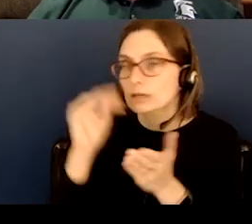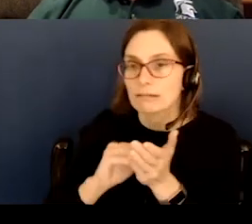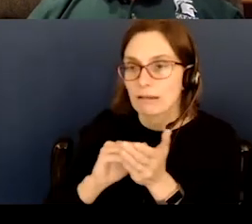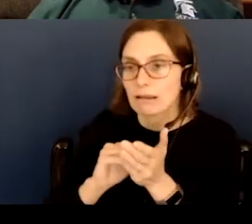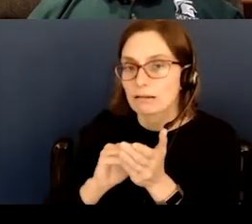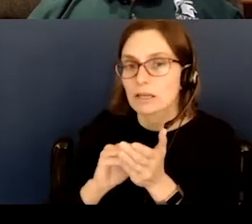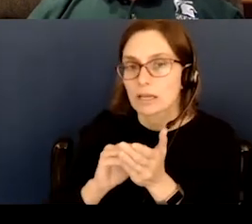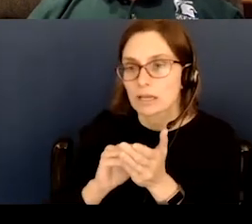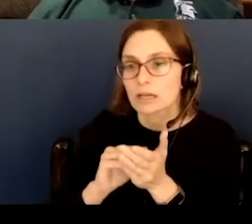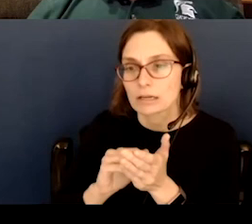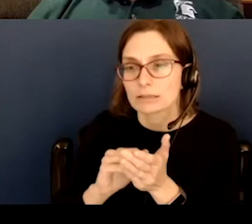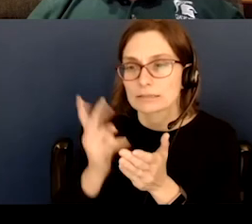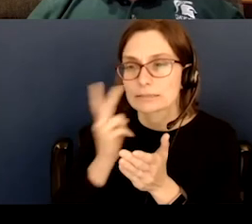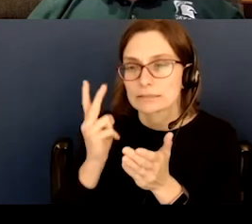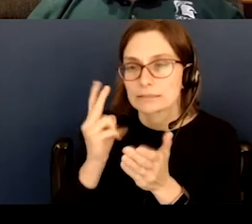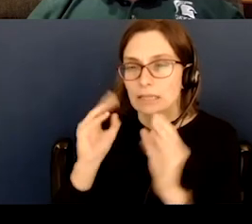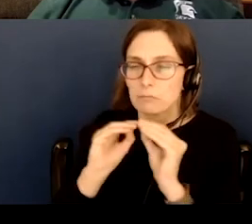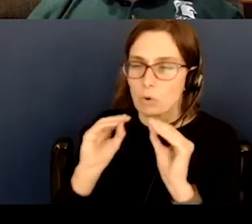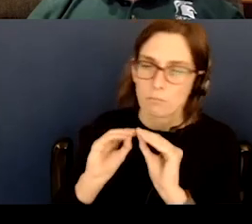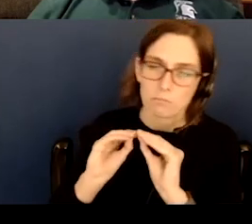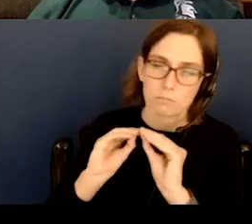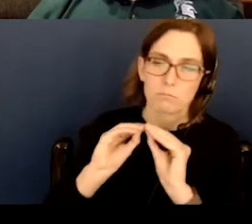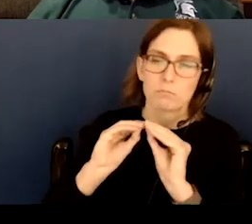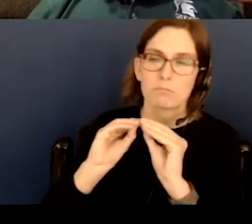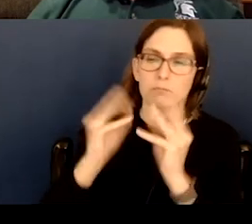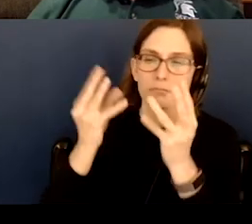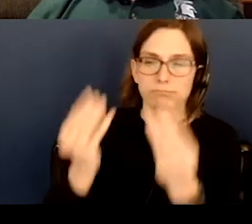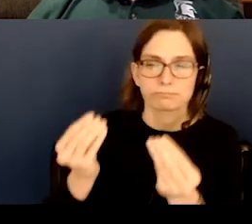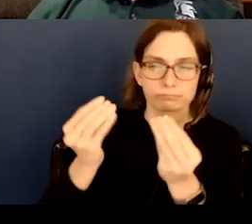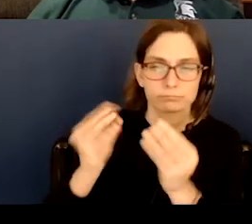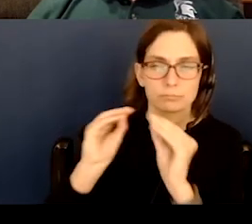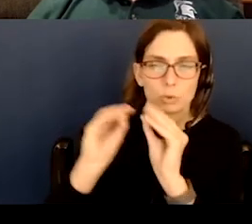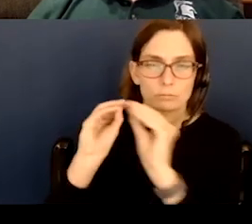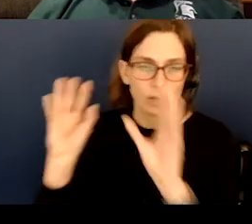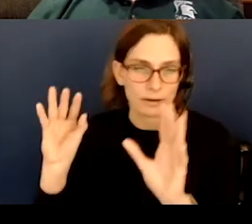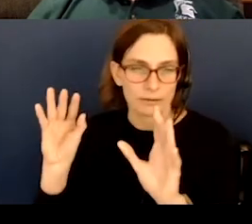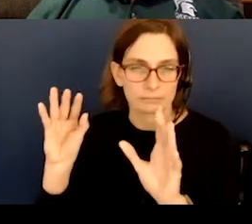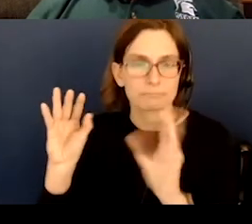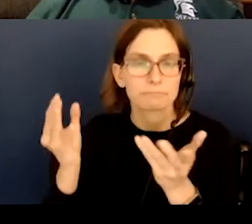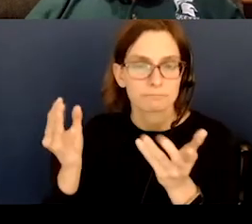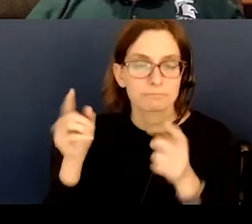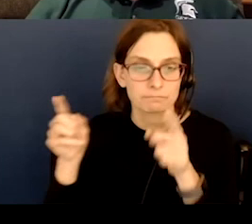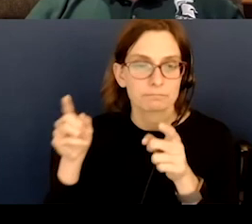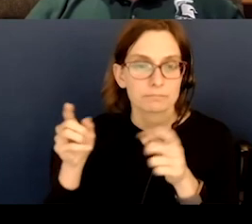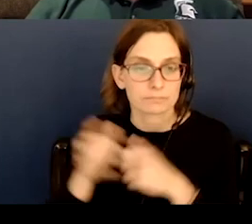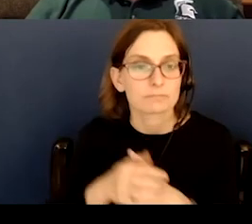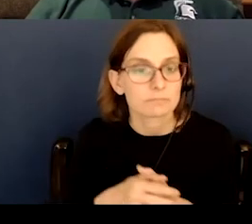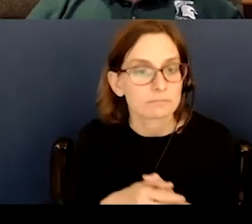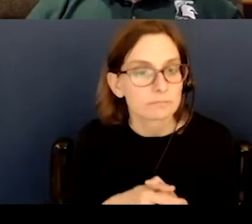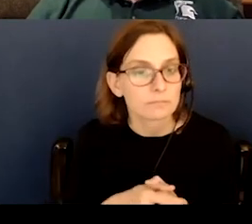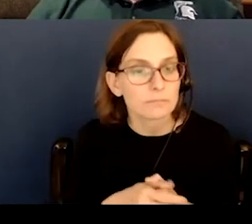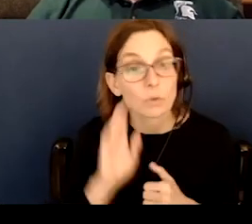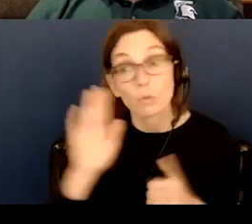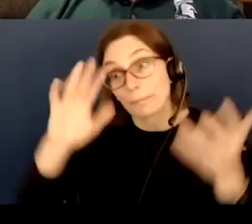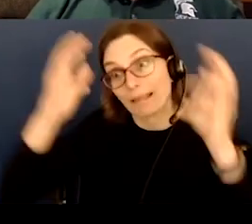at it. And you'll notice it is much fainter. And this is the same thing here. Will it be